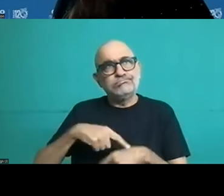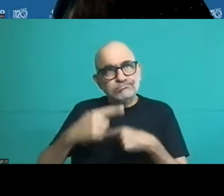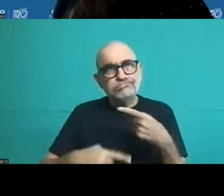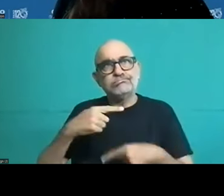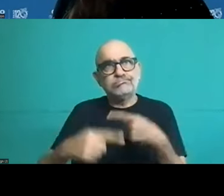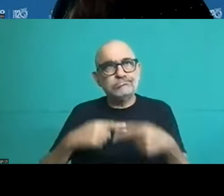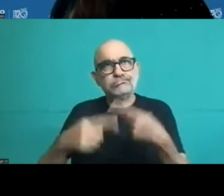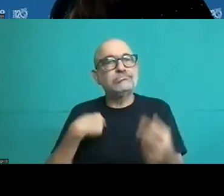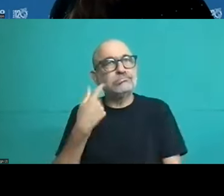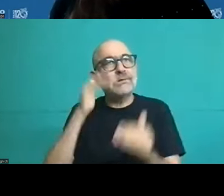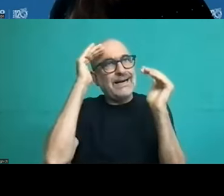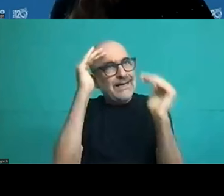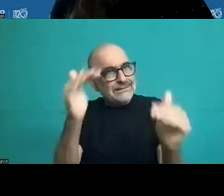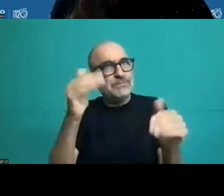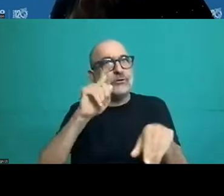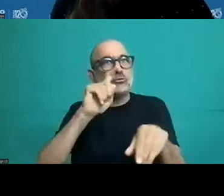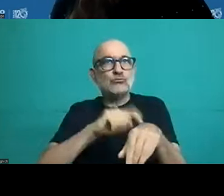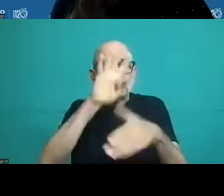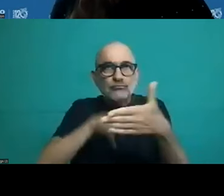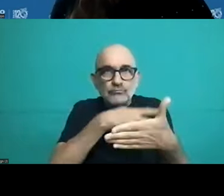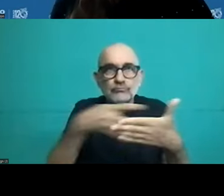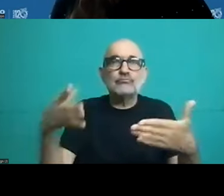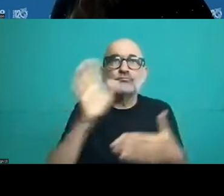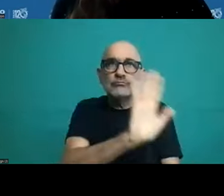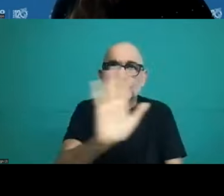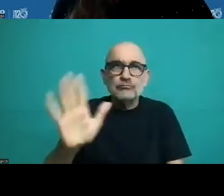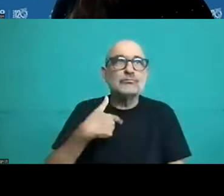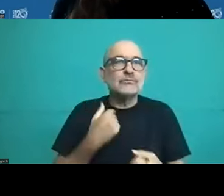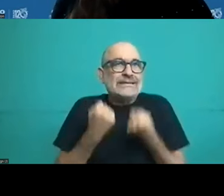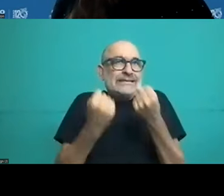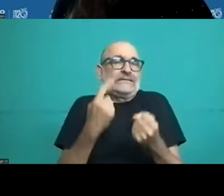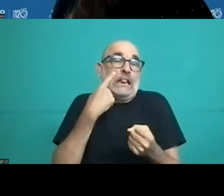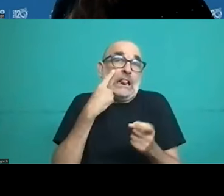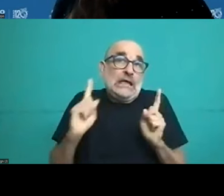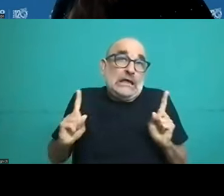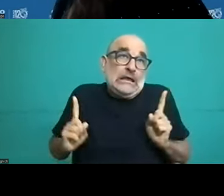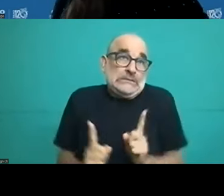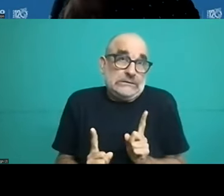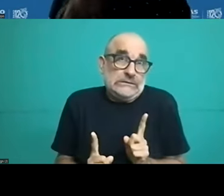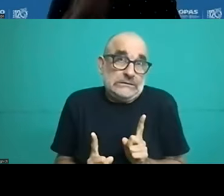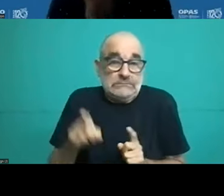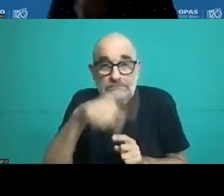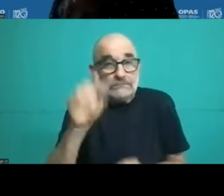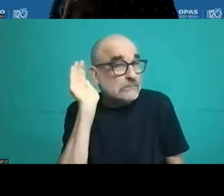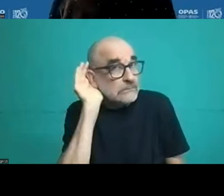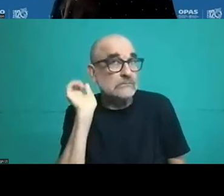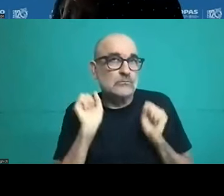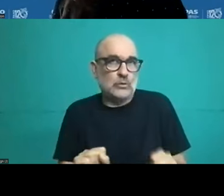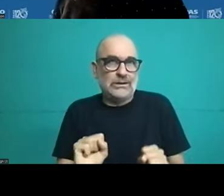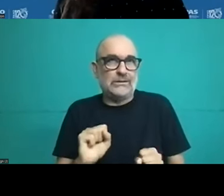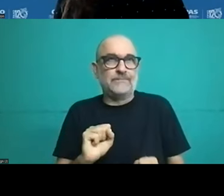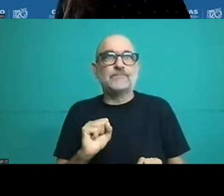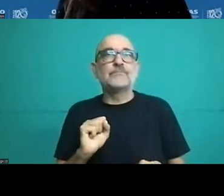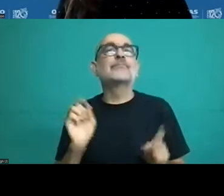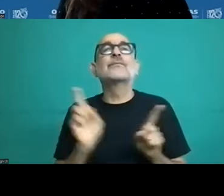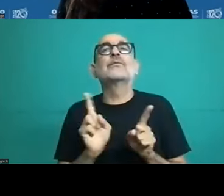will only